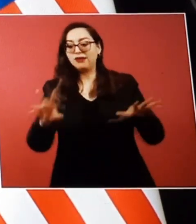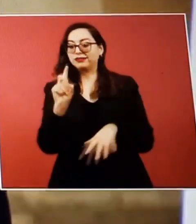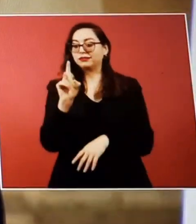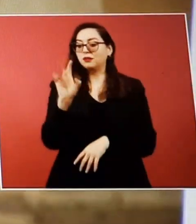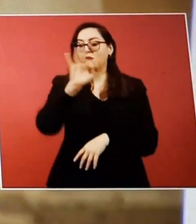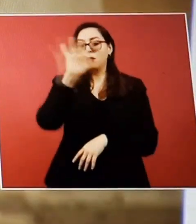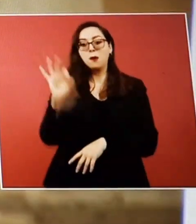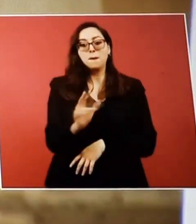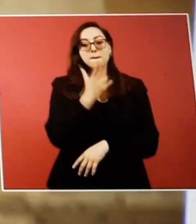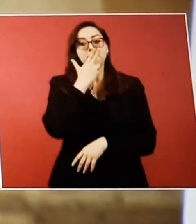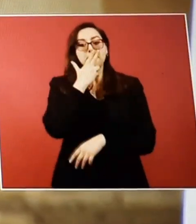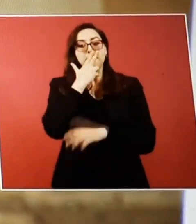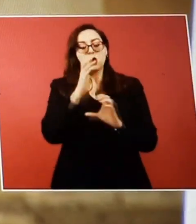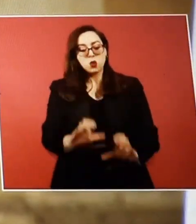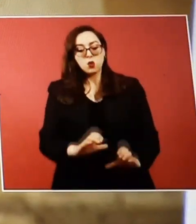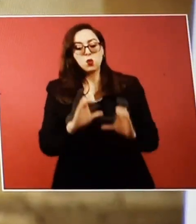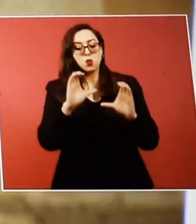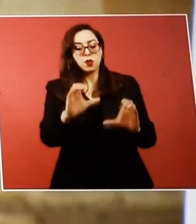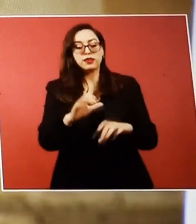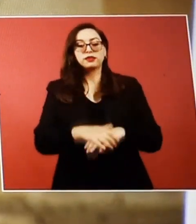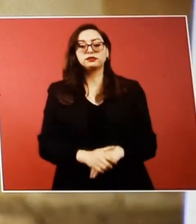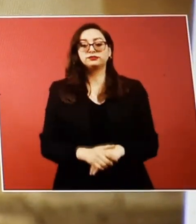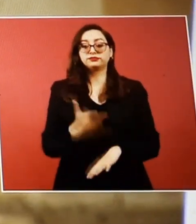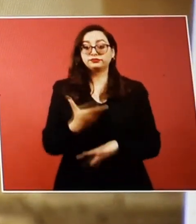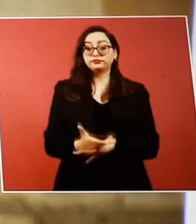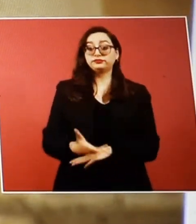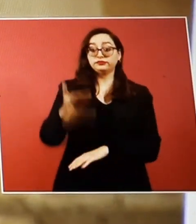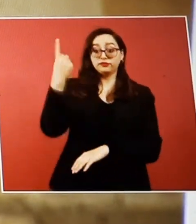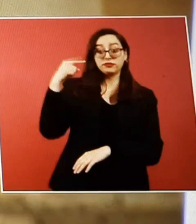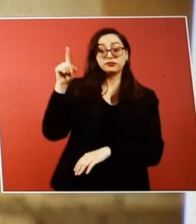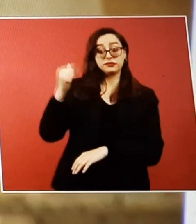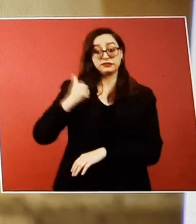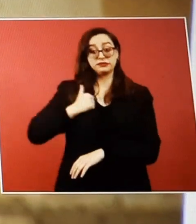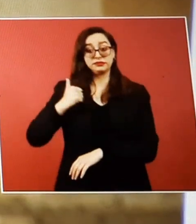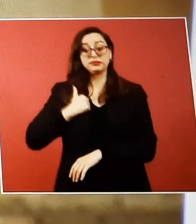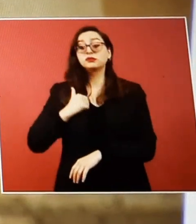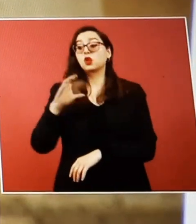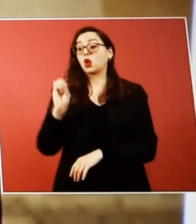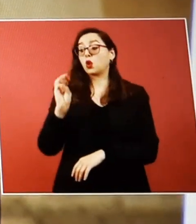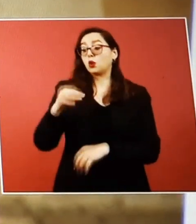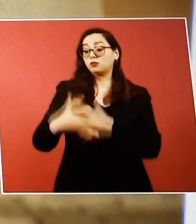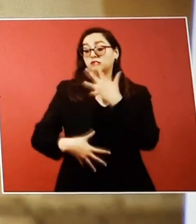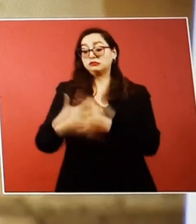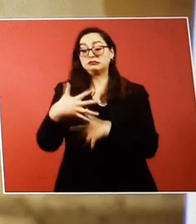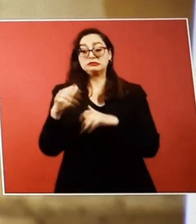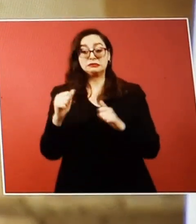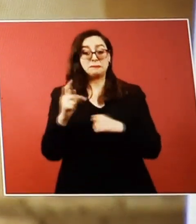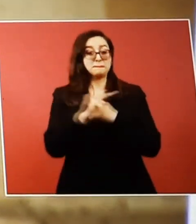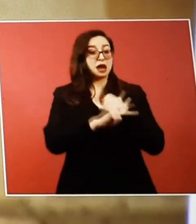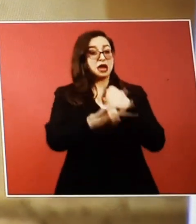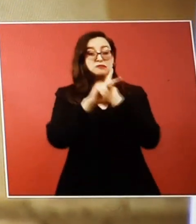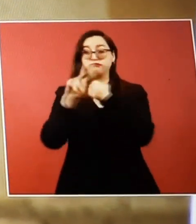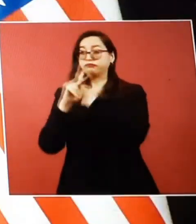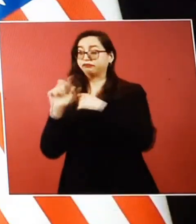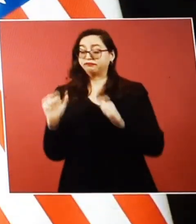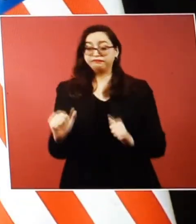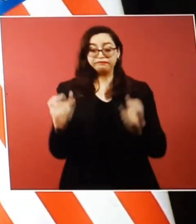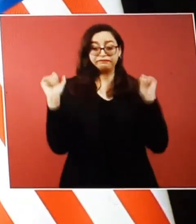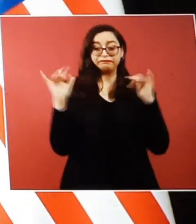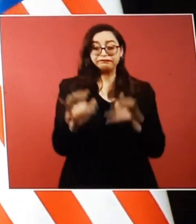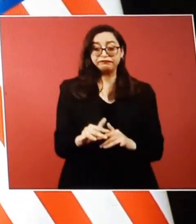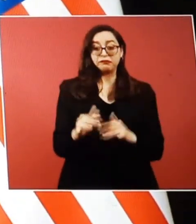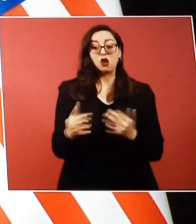2030. In last COP15 in Montreal, Canada convened